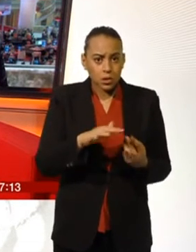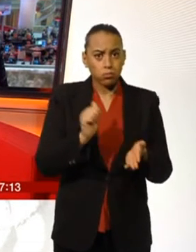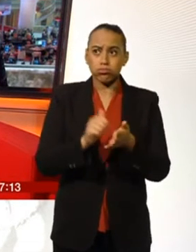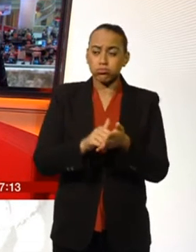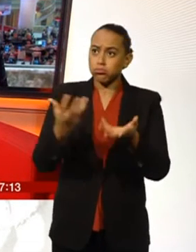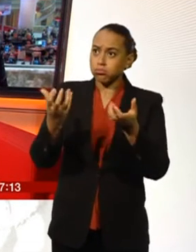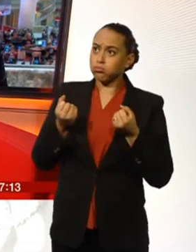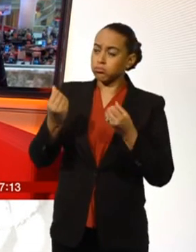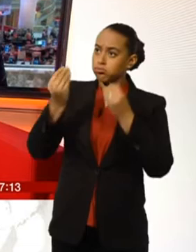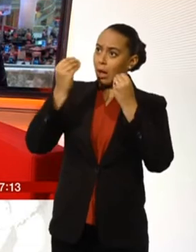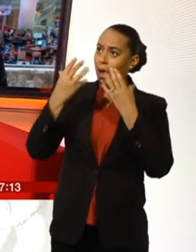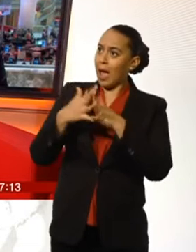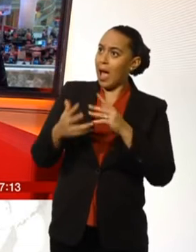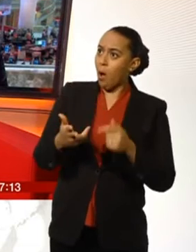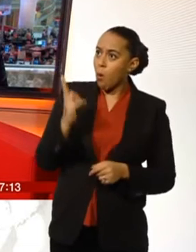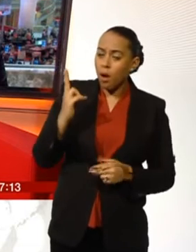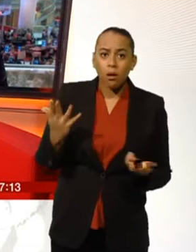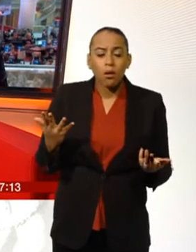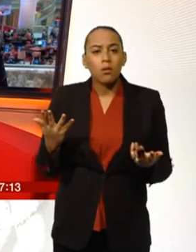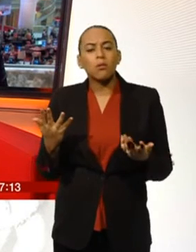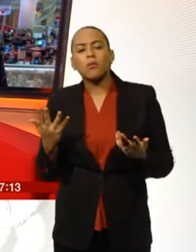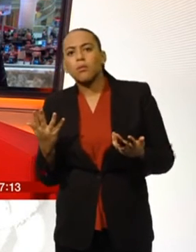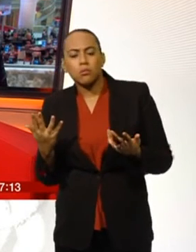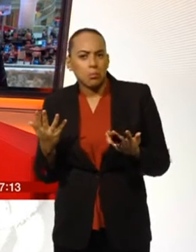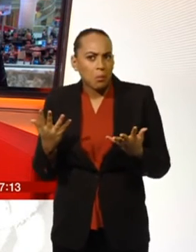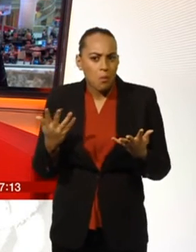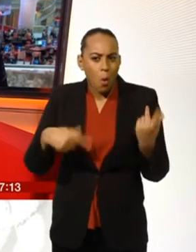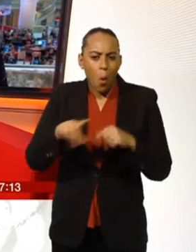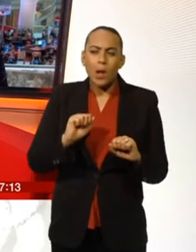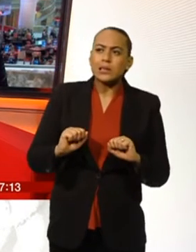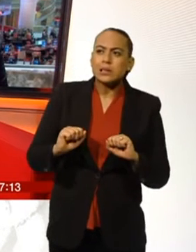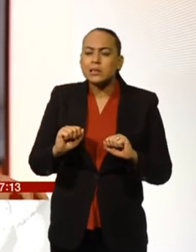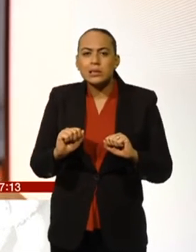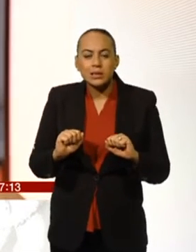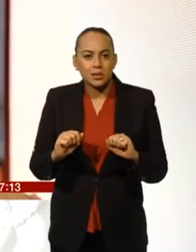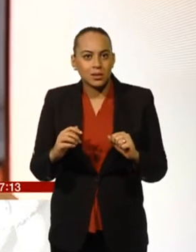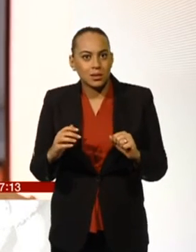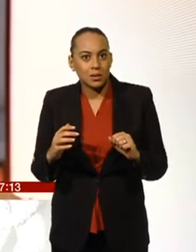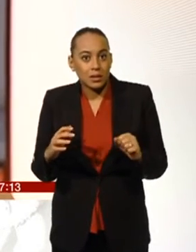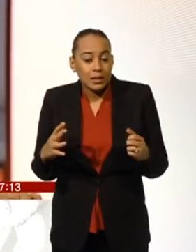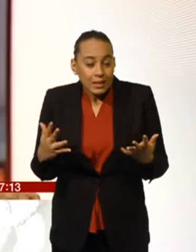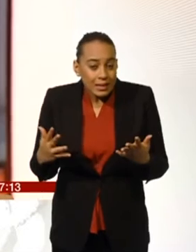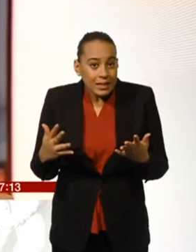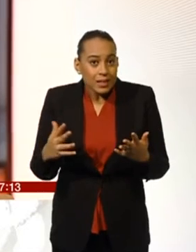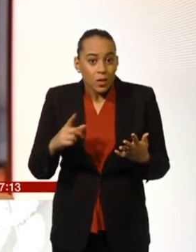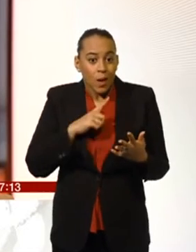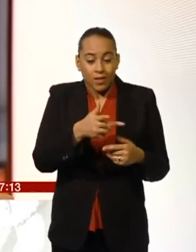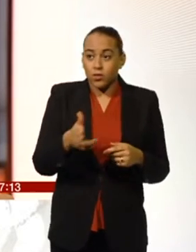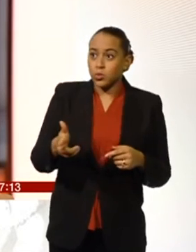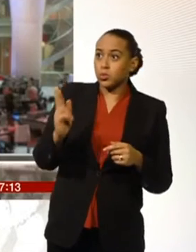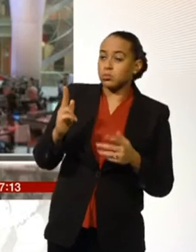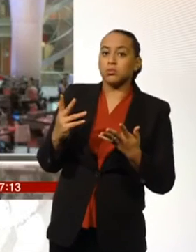and do this considering there have been concerns about how they are treated if they do shoot?